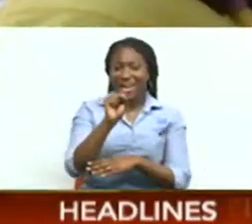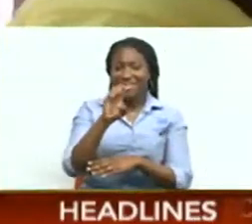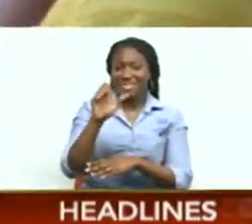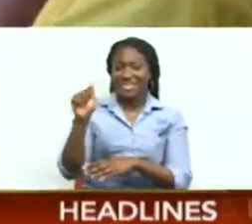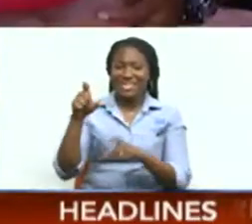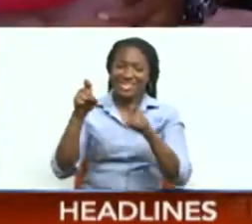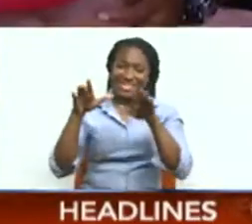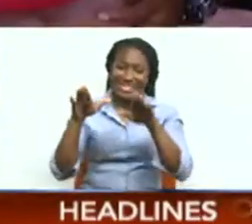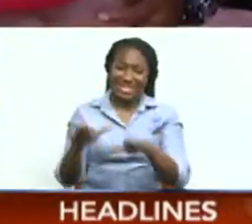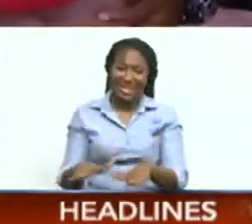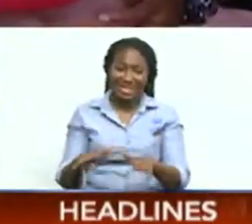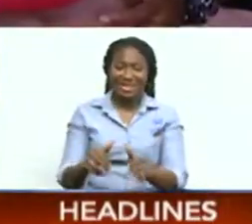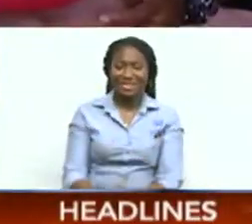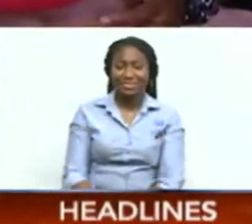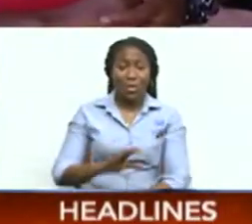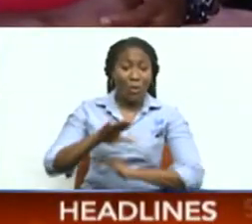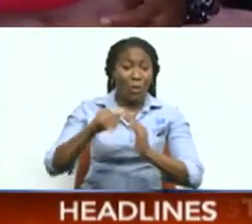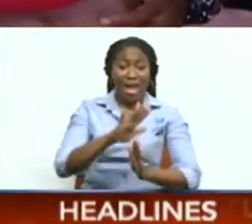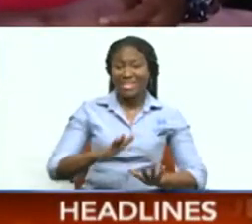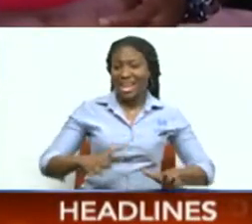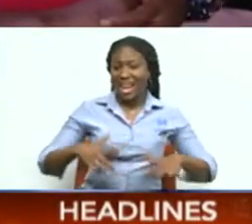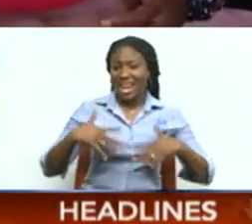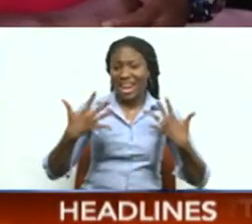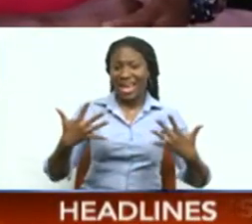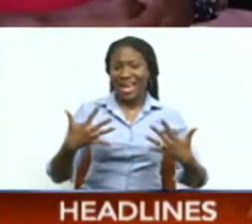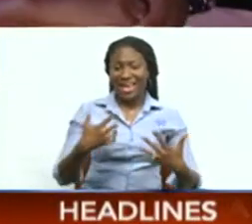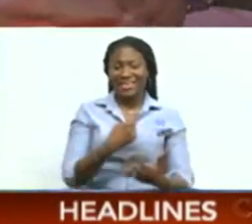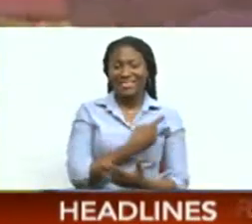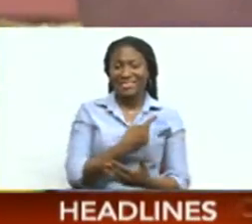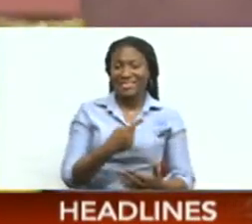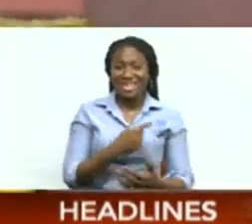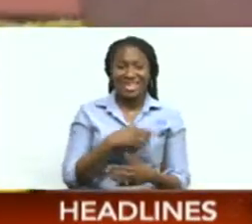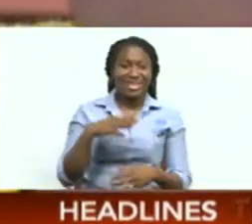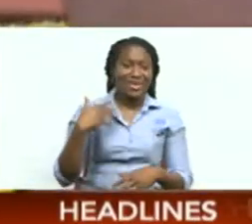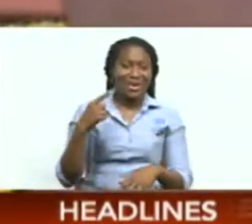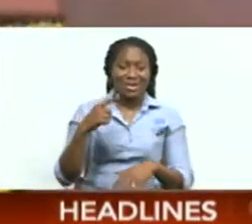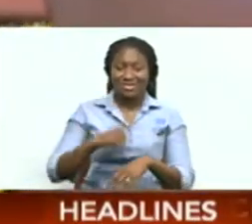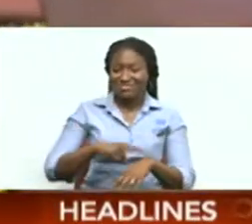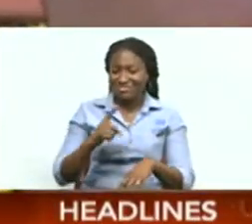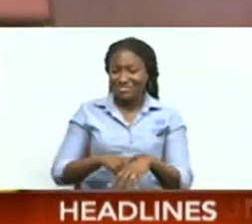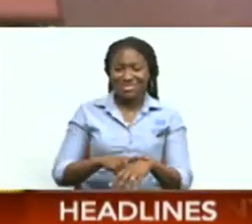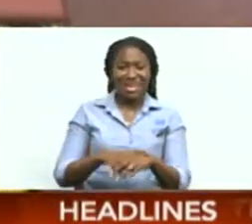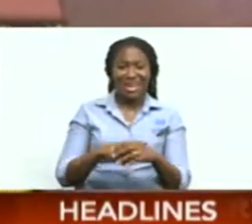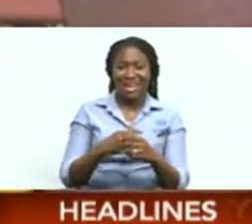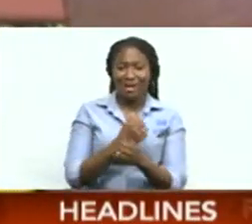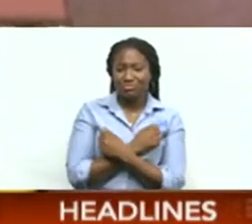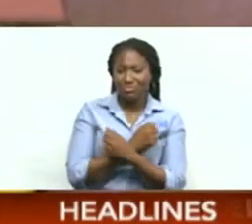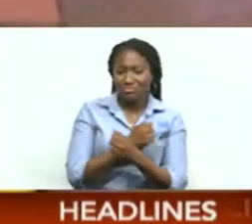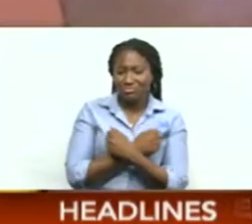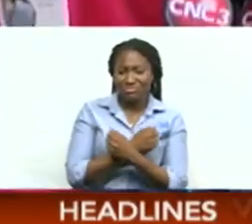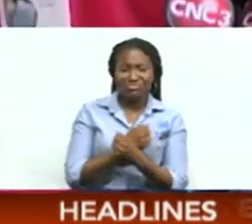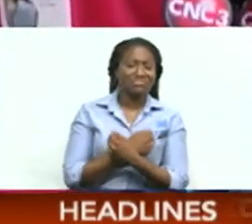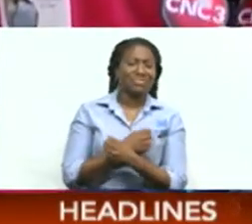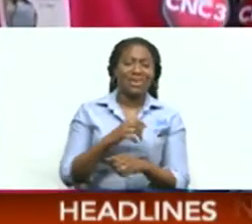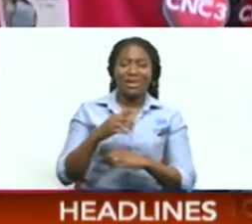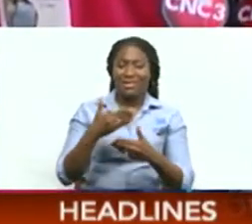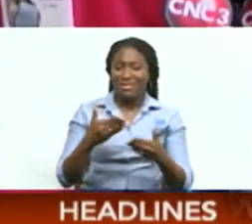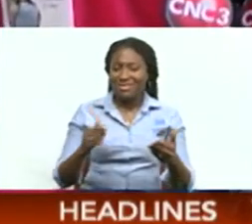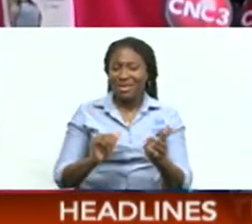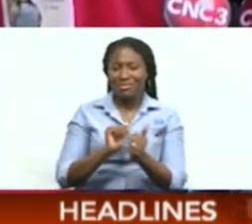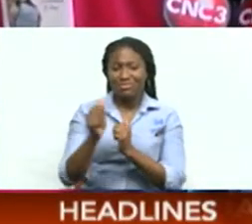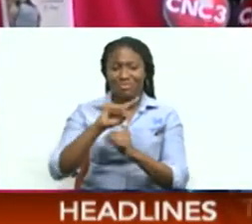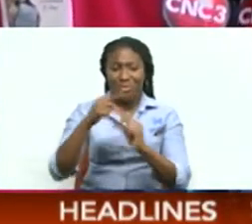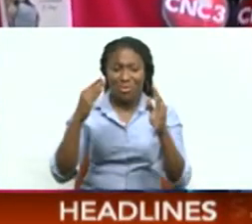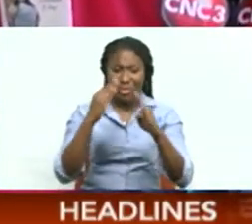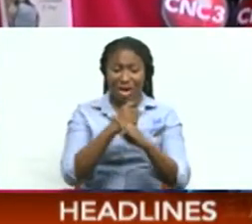examination. For all his life, it's here he's always found guidance and direction during the darkness. After doing